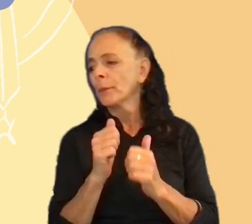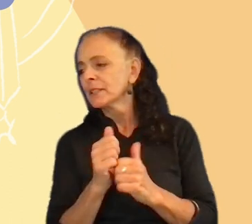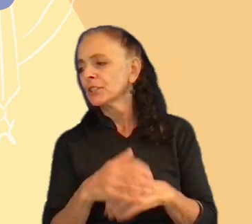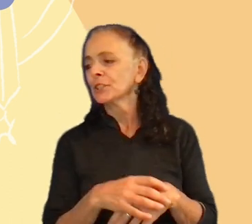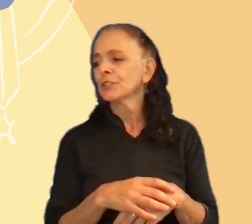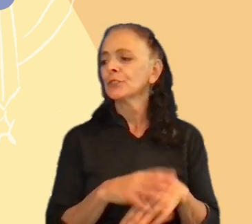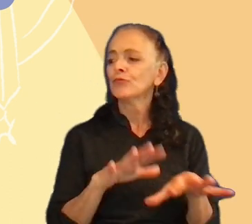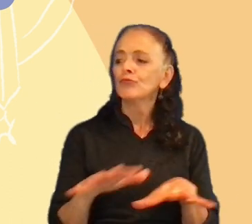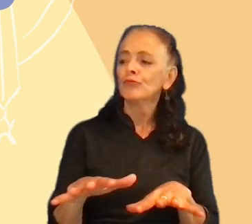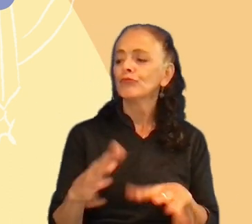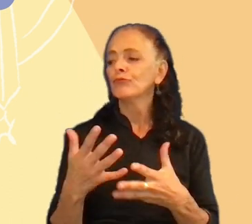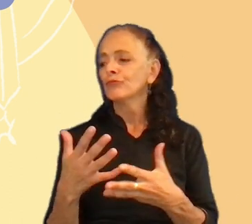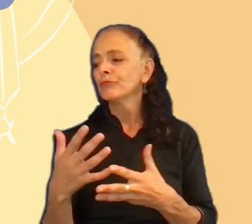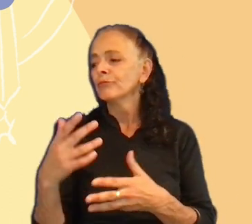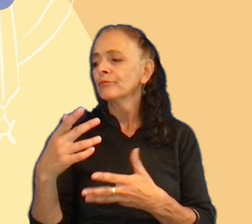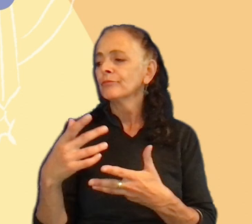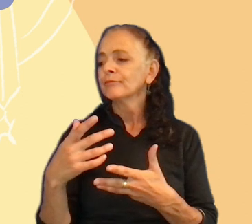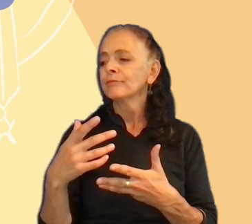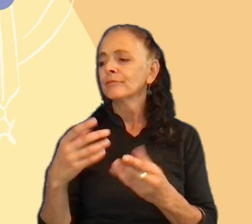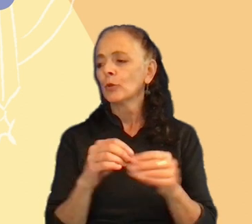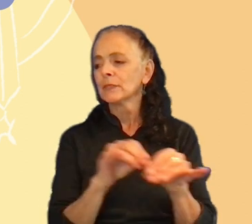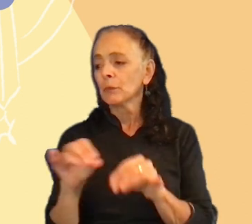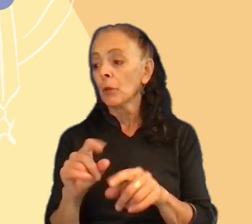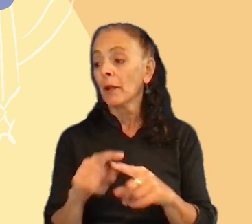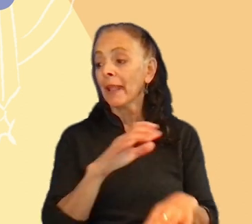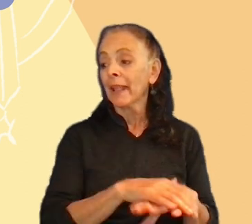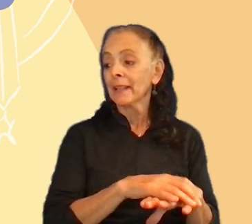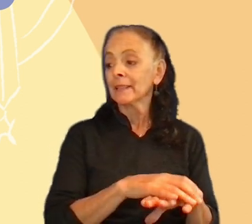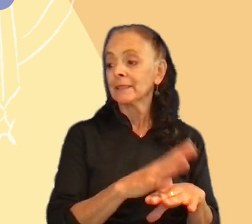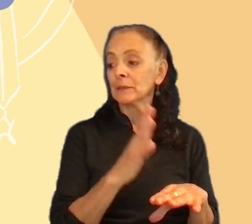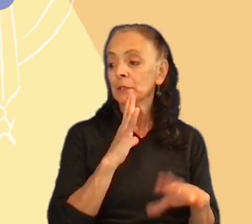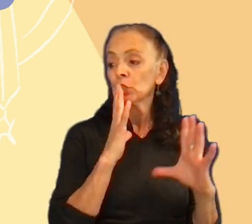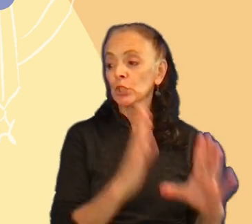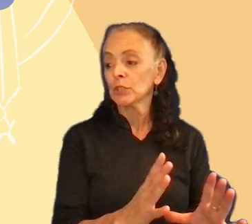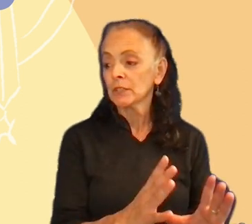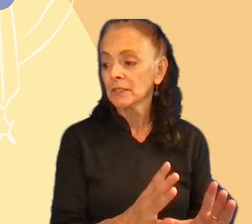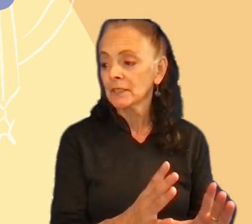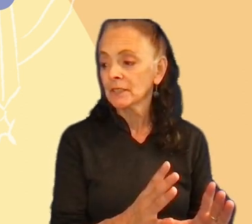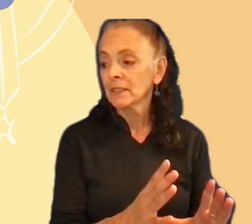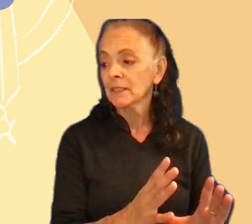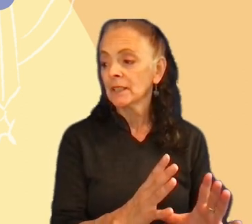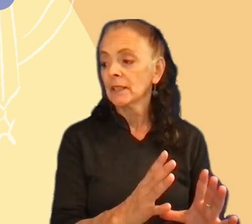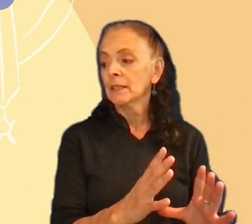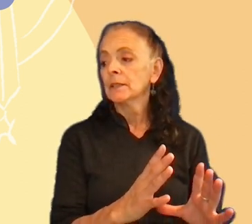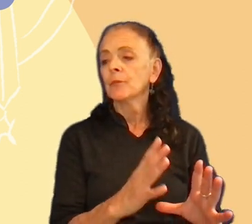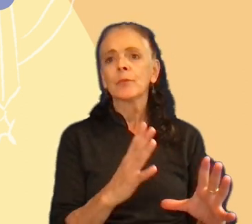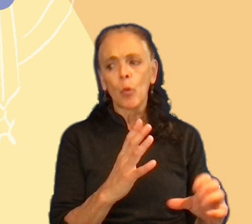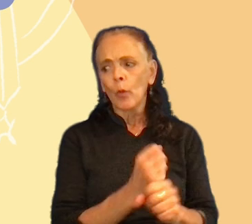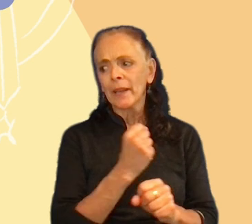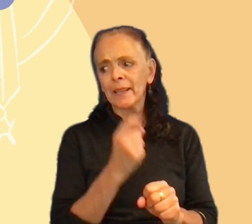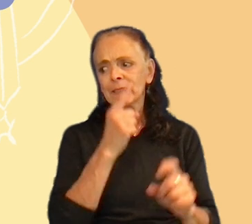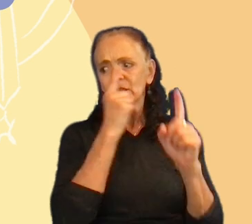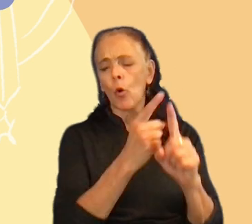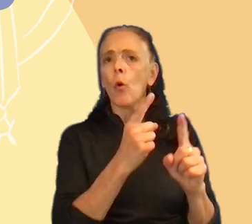and they are more similar. The English speakers, winning also is a goal, but they are very competitive.